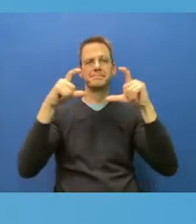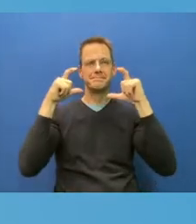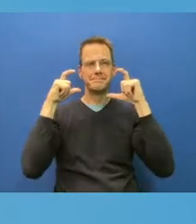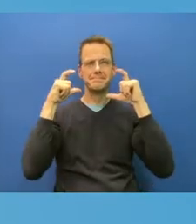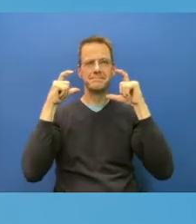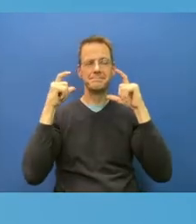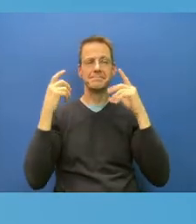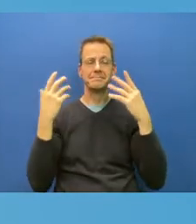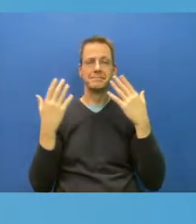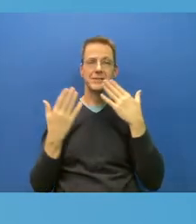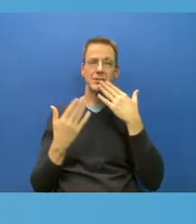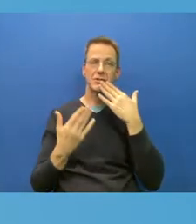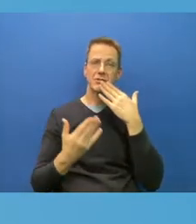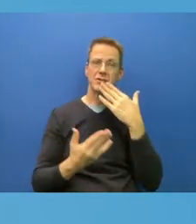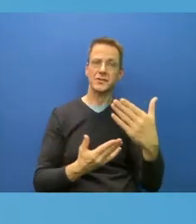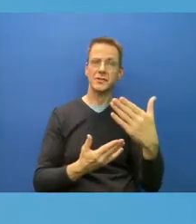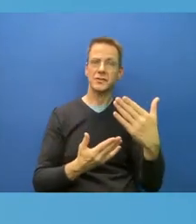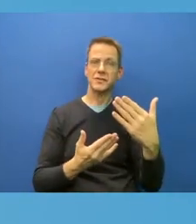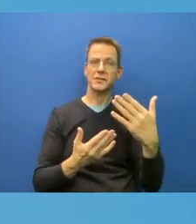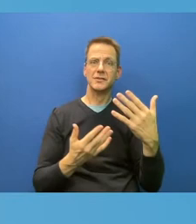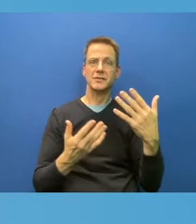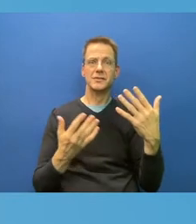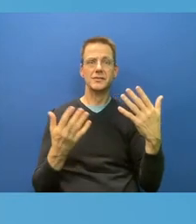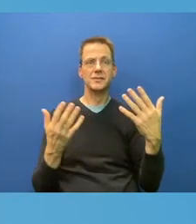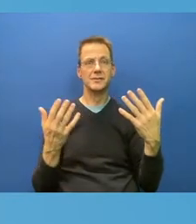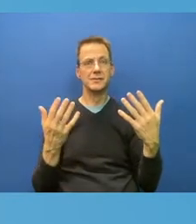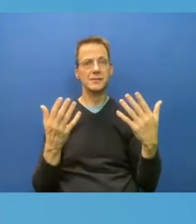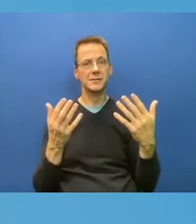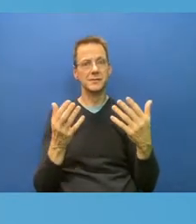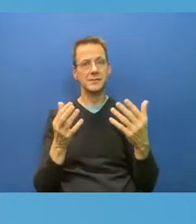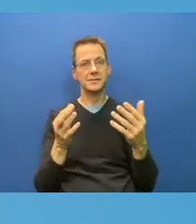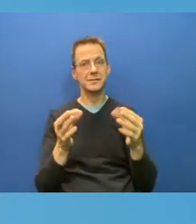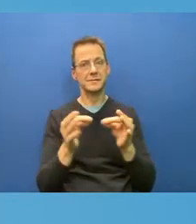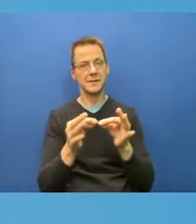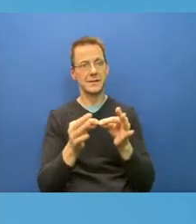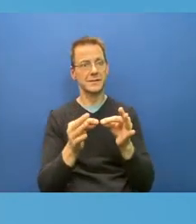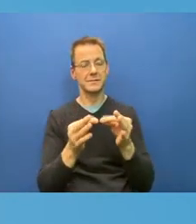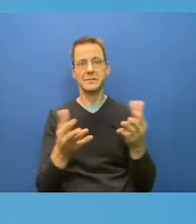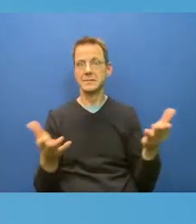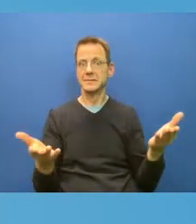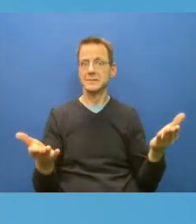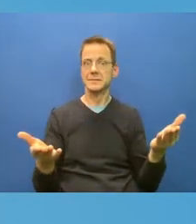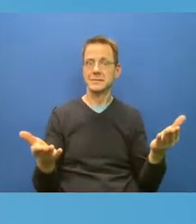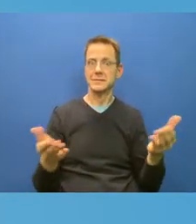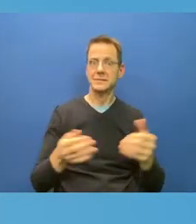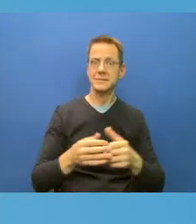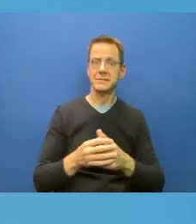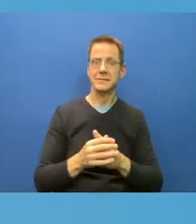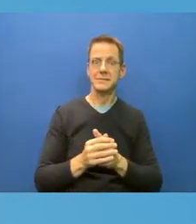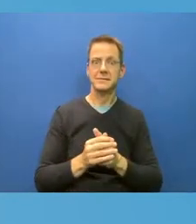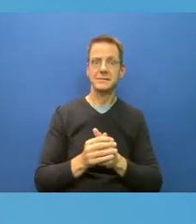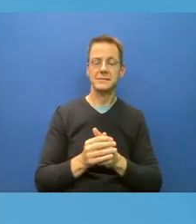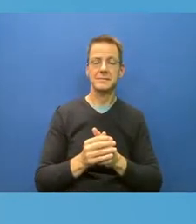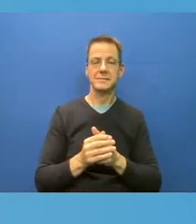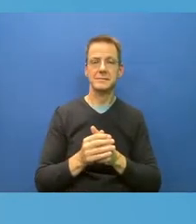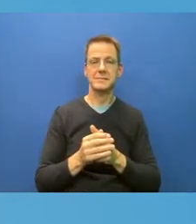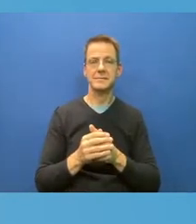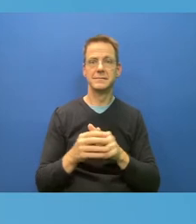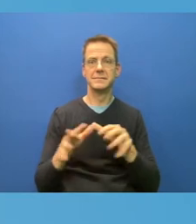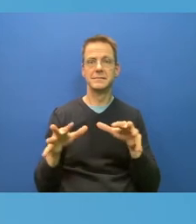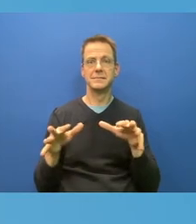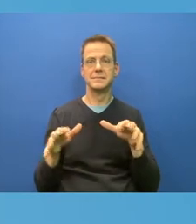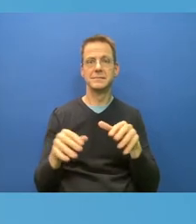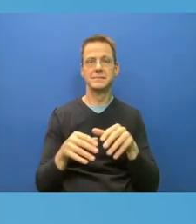I could add to this, that, yes, the mask, and also you can carry with you CO2 meter. And if you